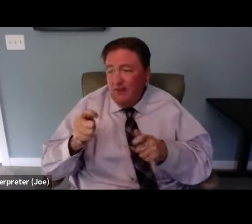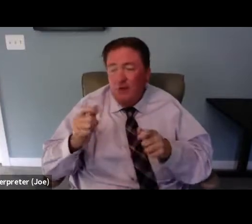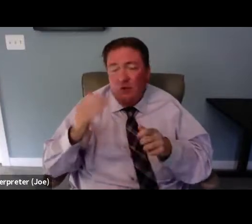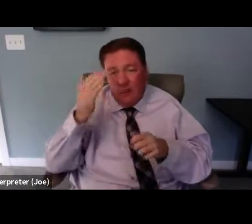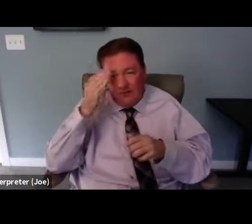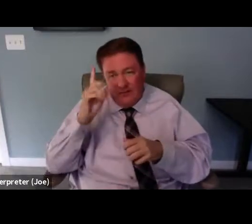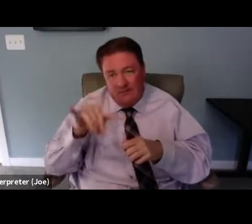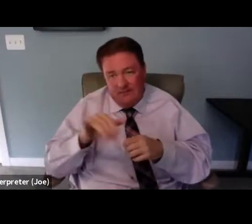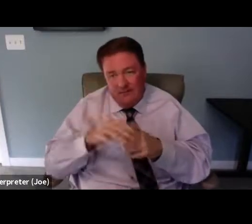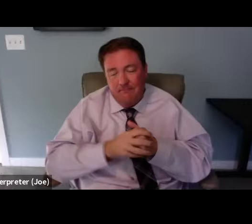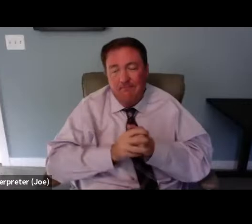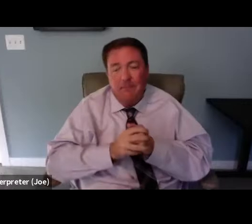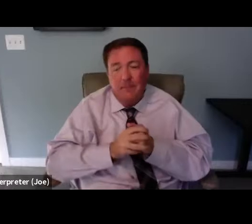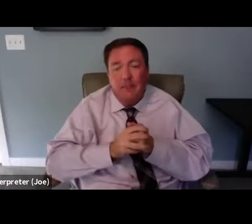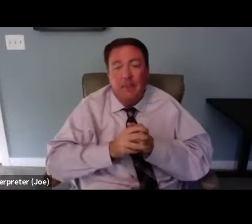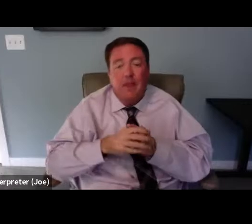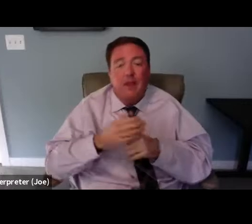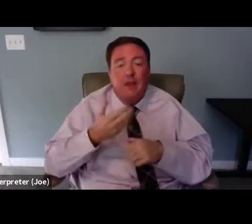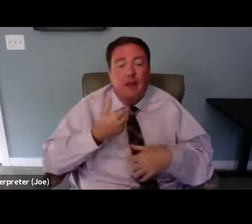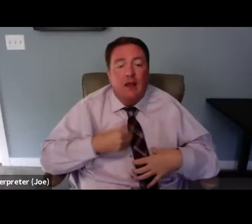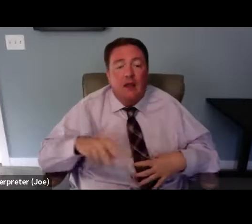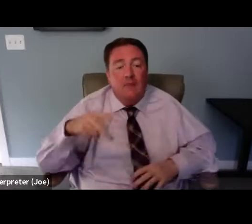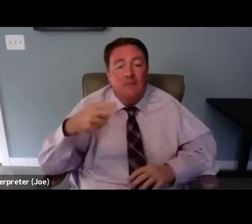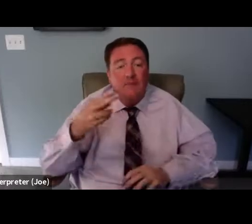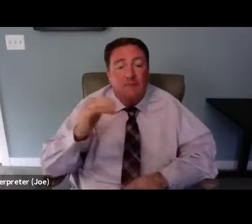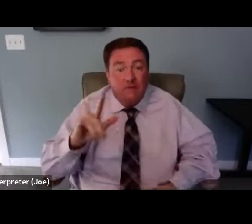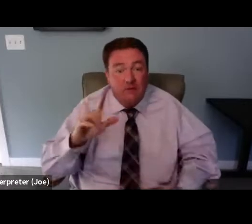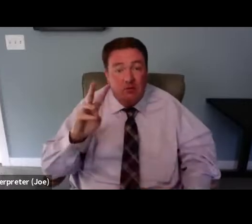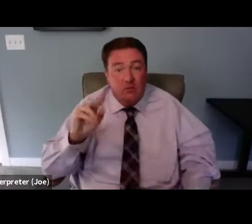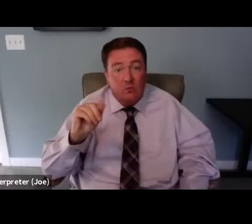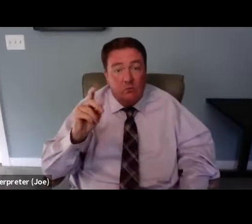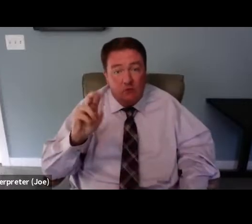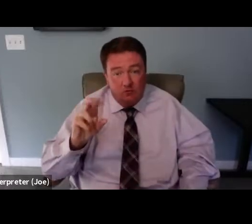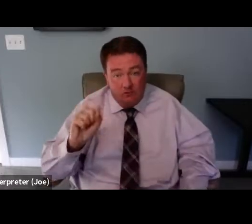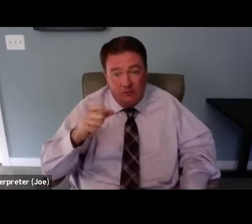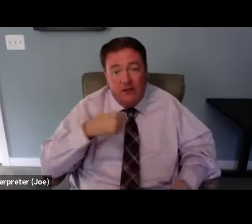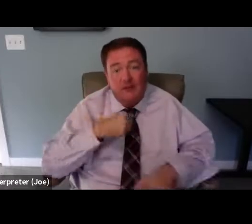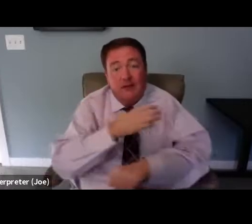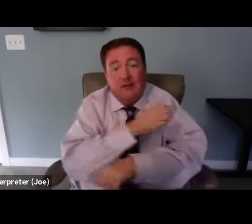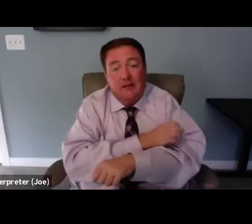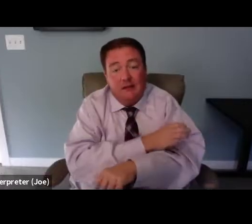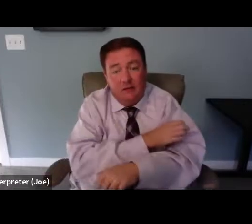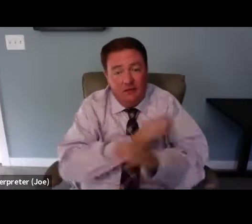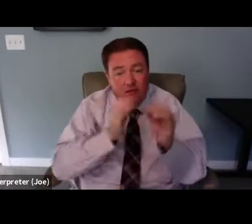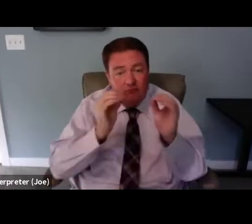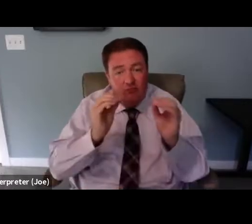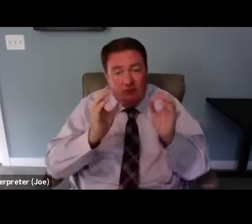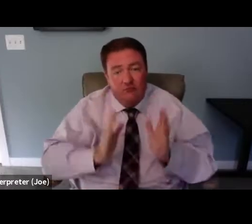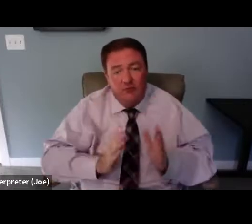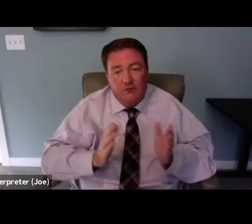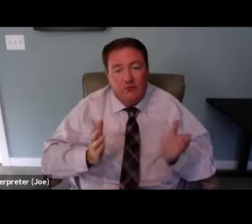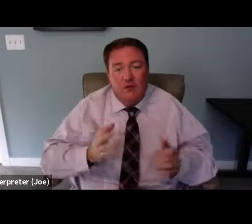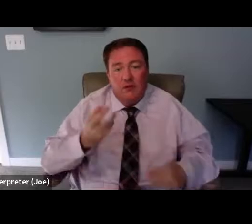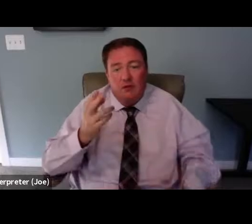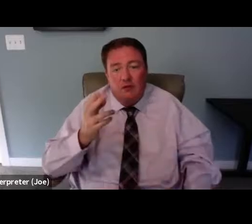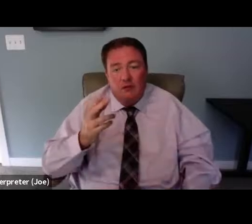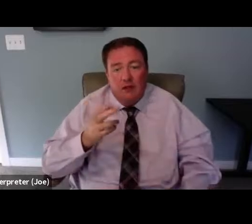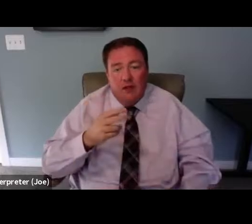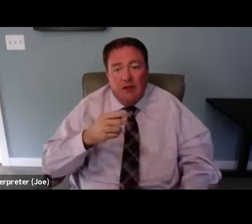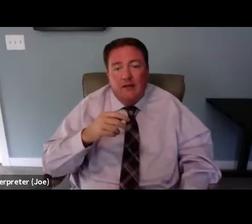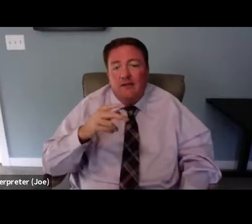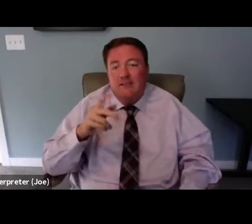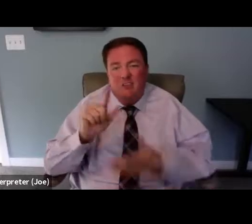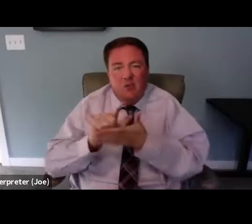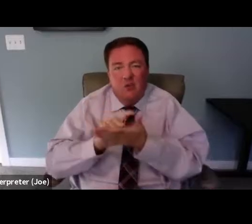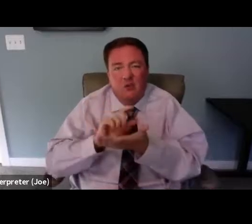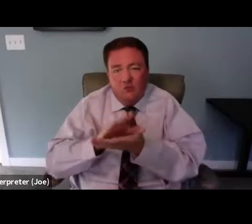to HIV. My name is Still Waters, and I'm a clinical instructor at the Center for Health Law and Policy Innovation at Popper Law School and a member